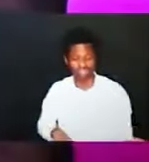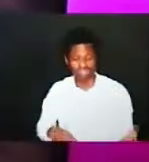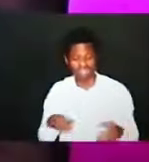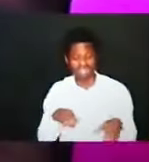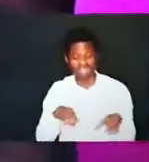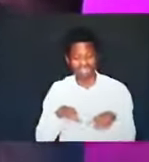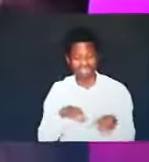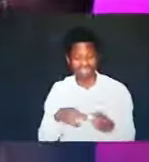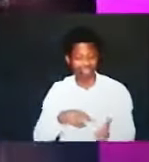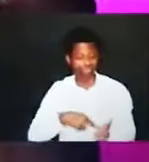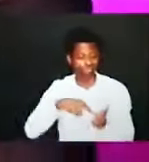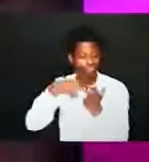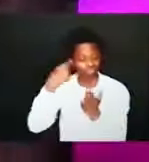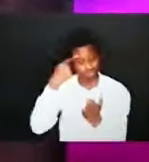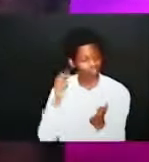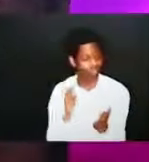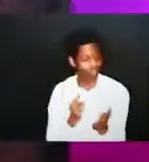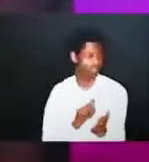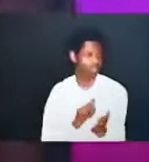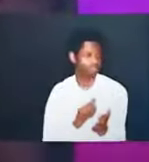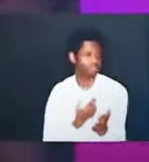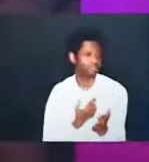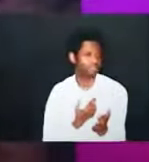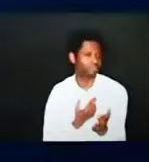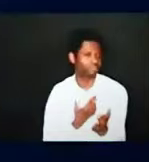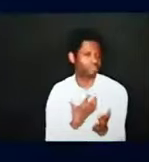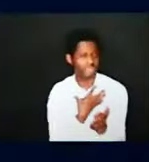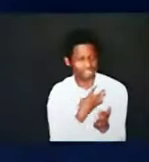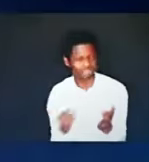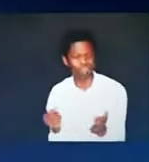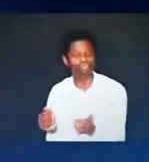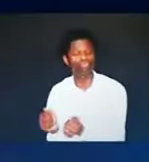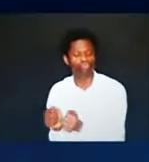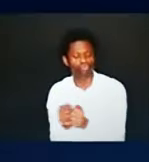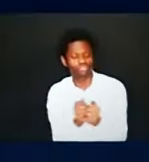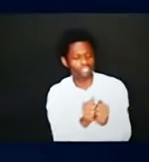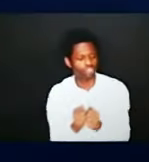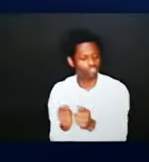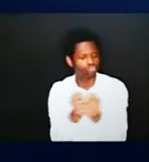not only for us but with us